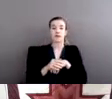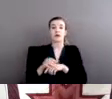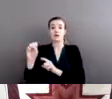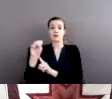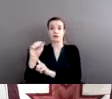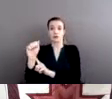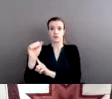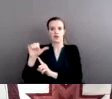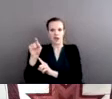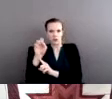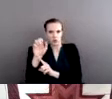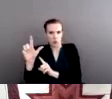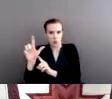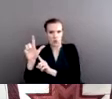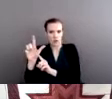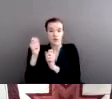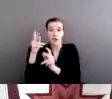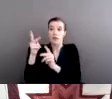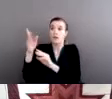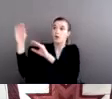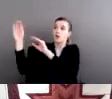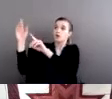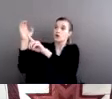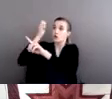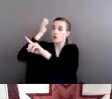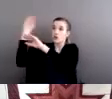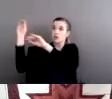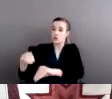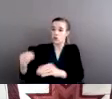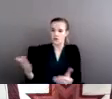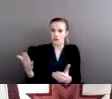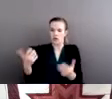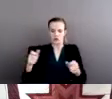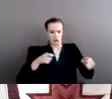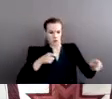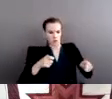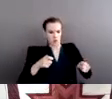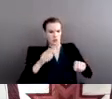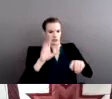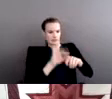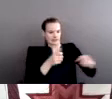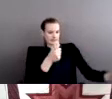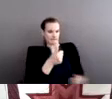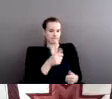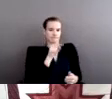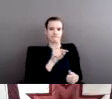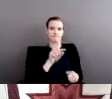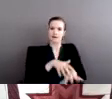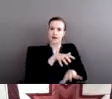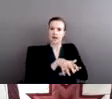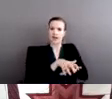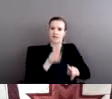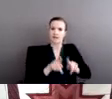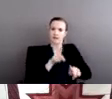to this continent used to subdue the native population. So we have to acknowledge that history, if we're going